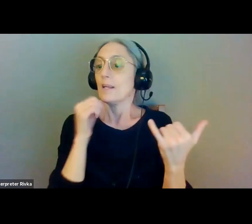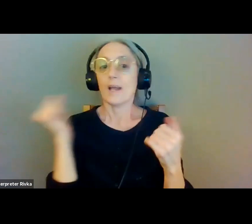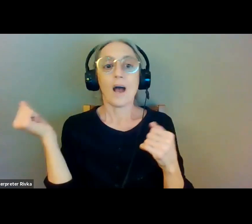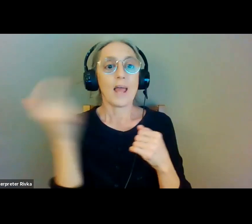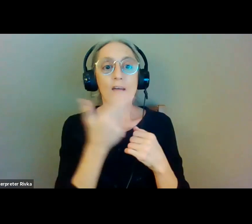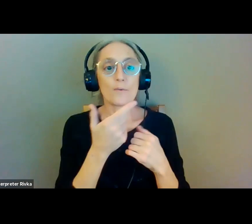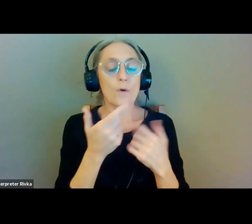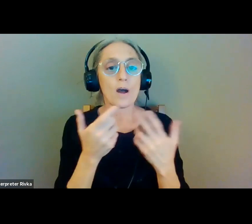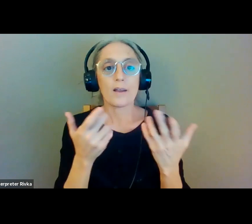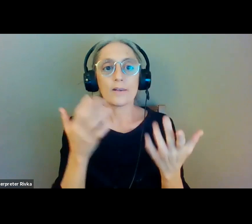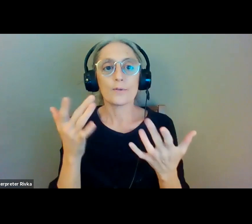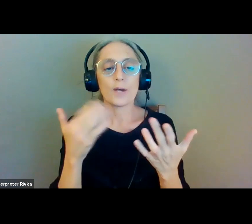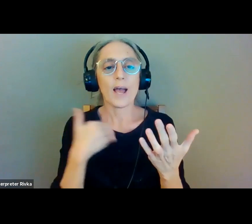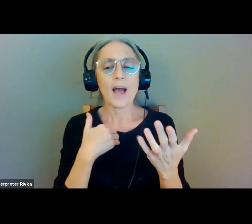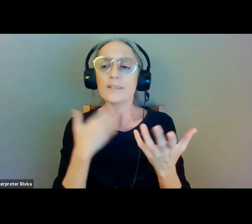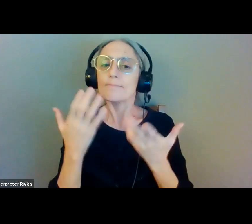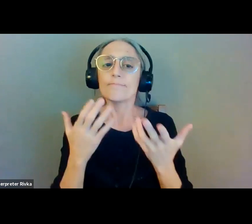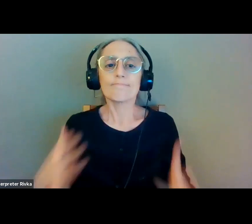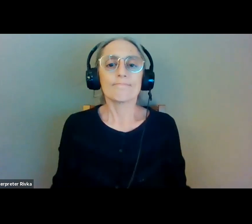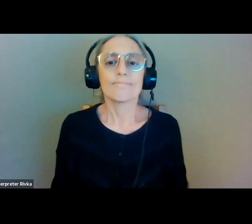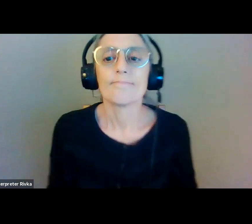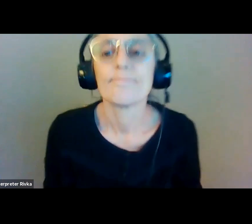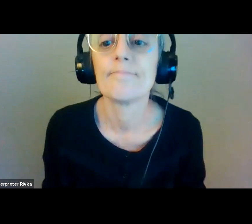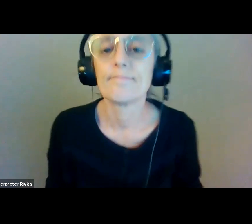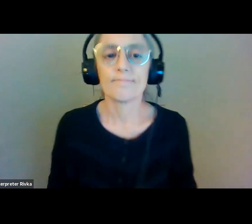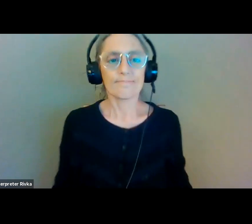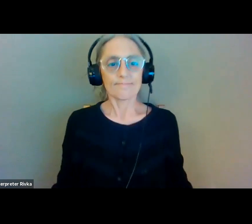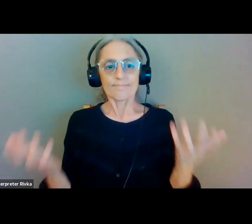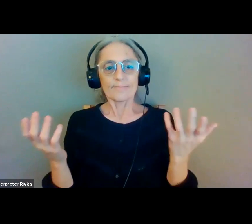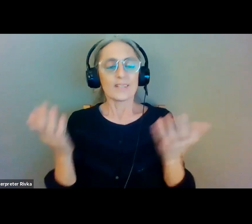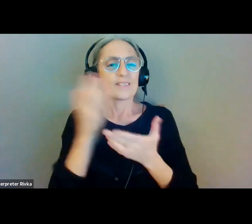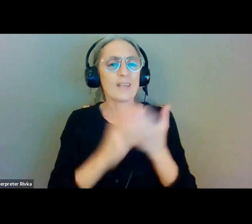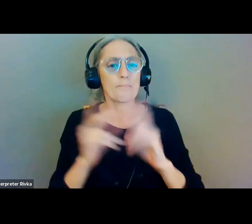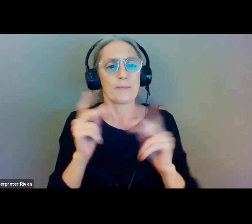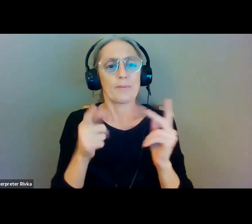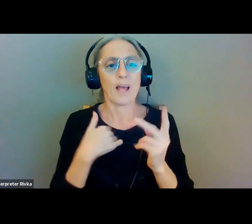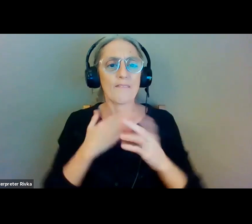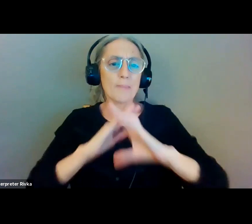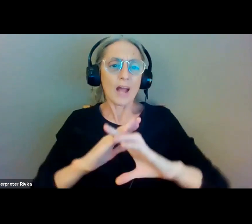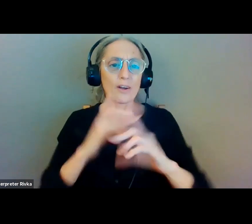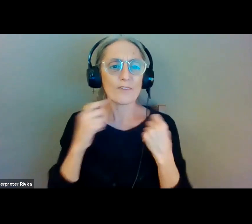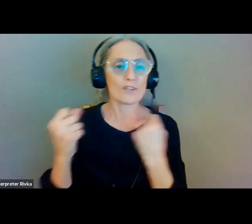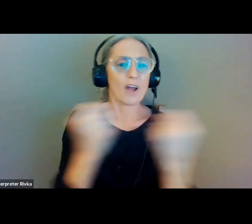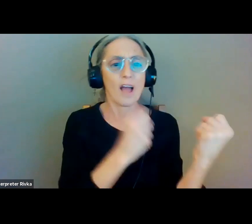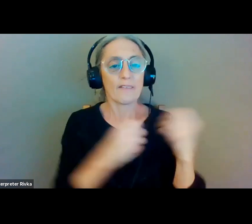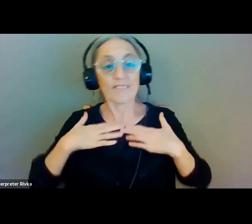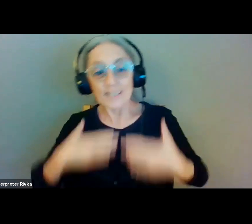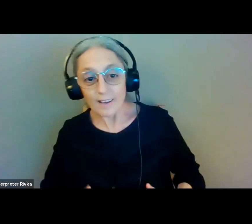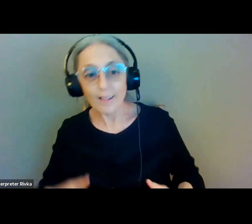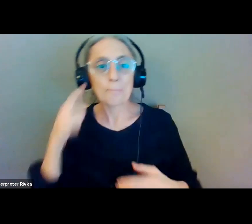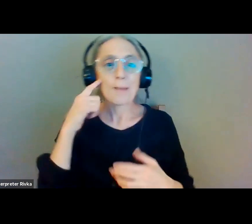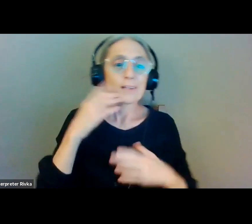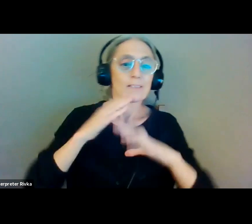has uh some kind of physical or mental obstacle to driving um is able to